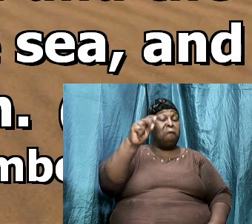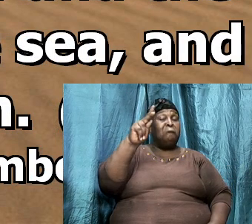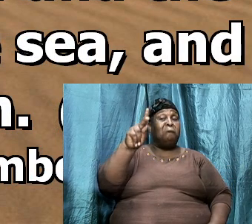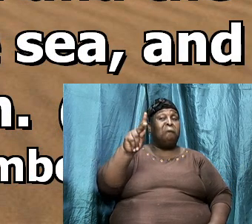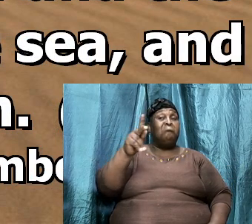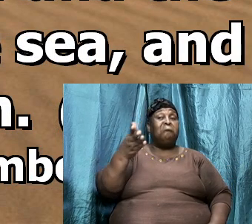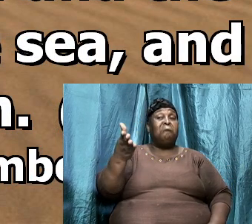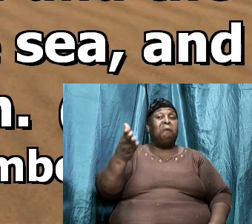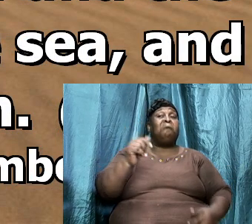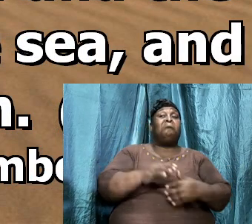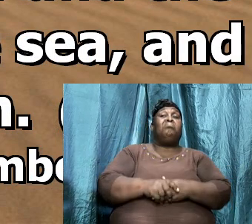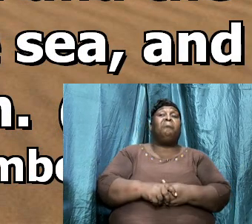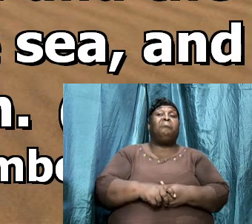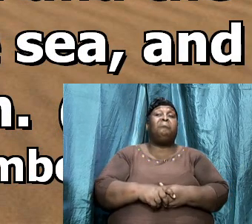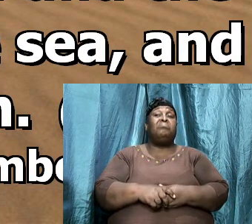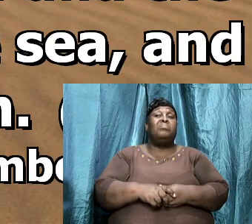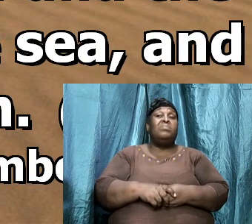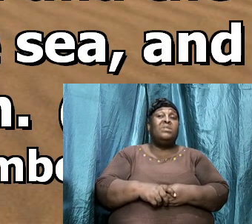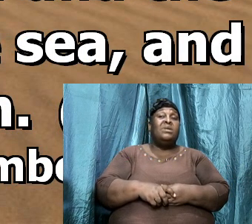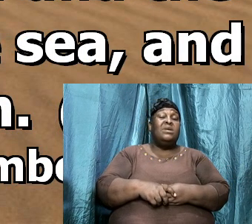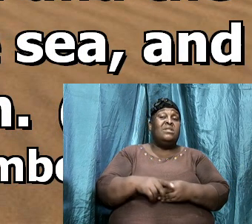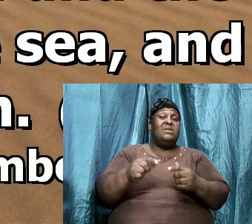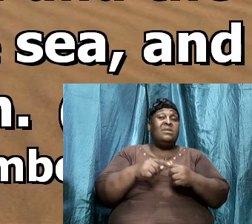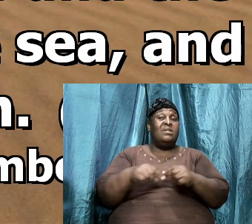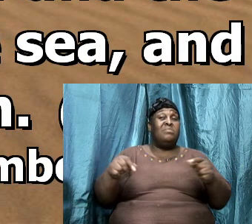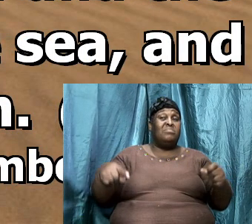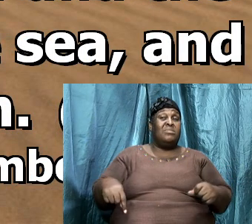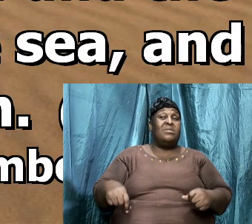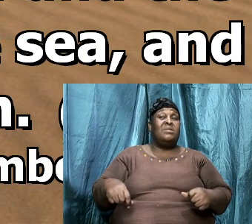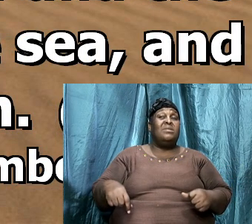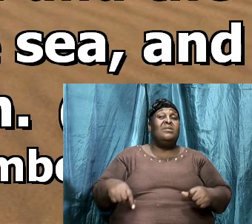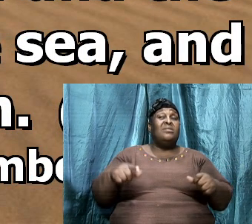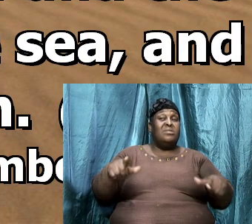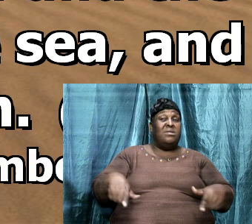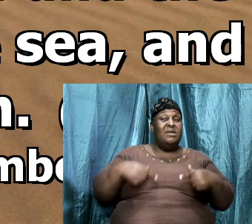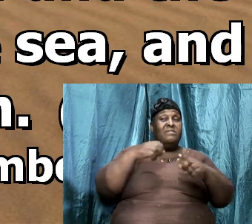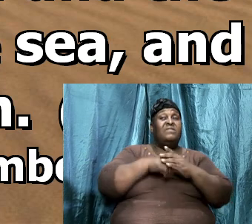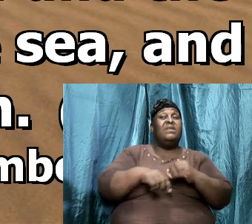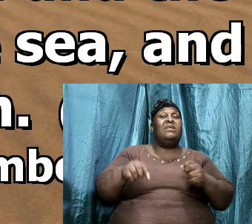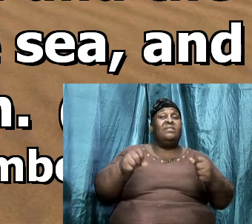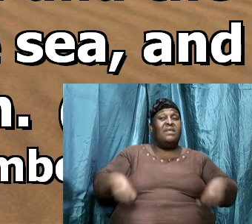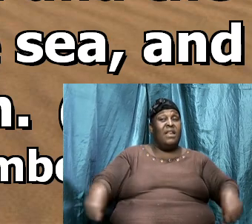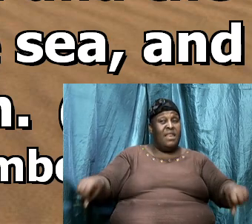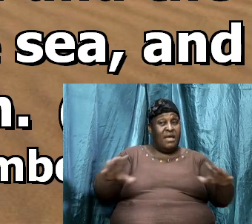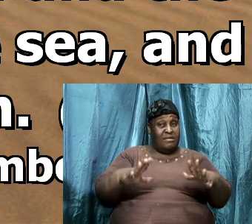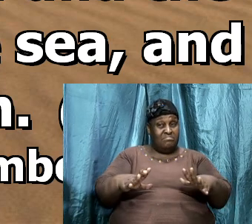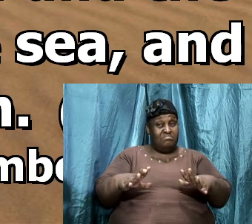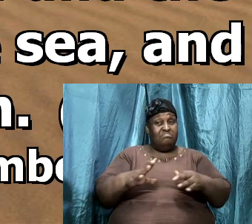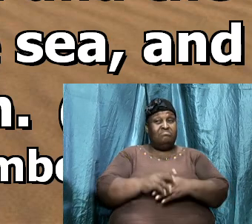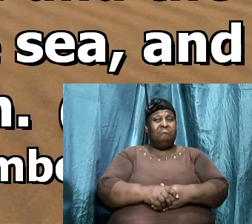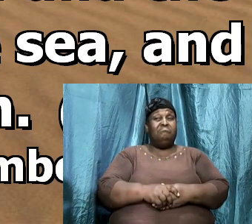And the Amalekites dwell in the land, and the Etites. So we can't stop here. But,